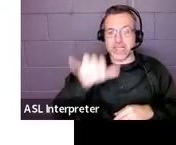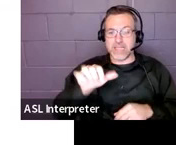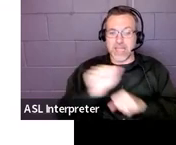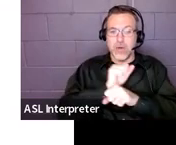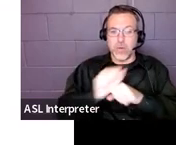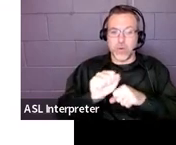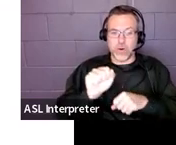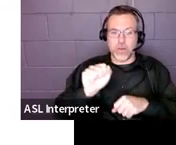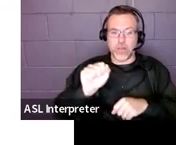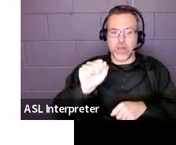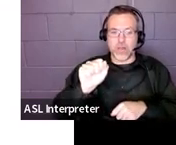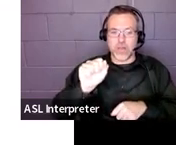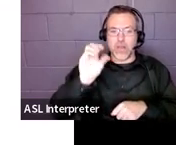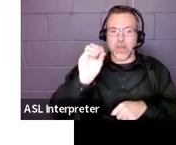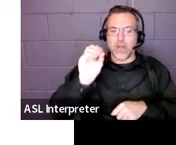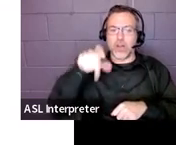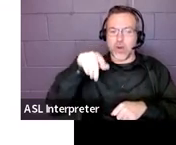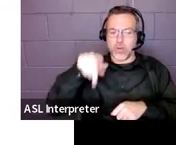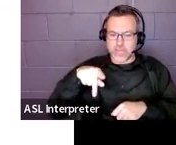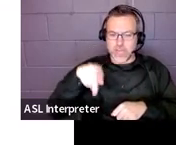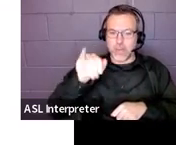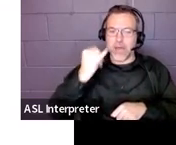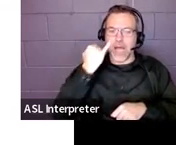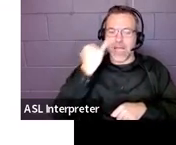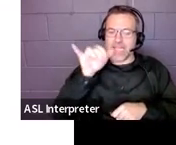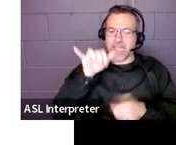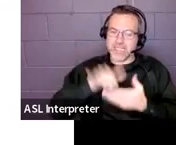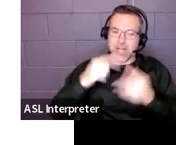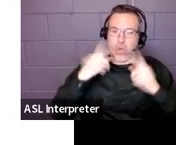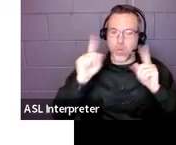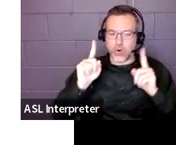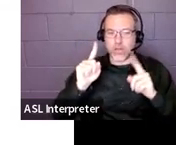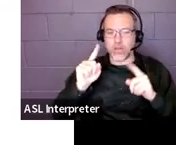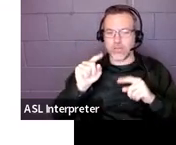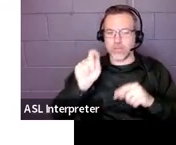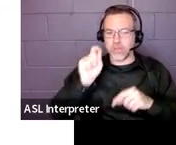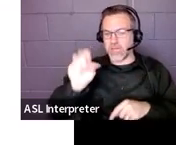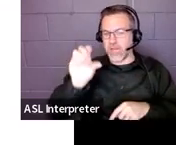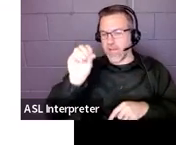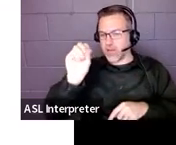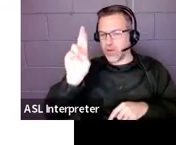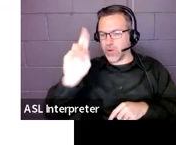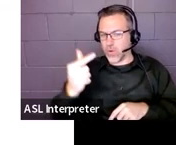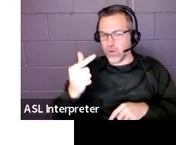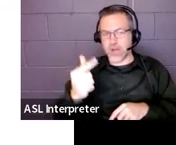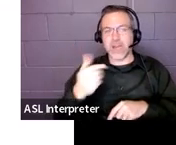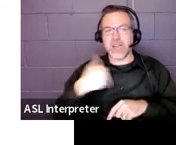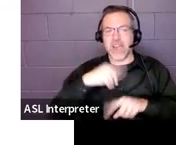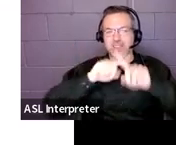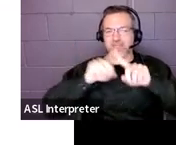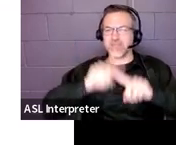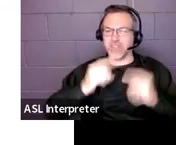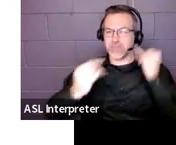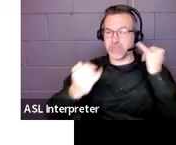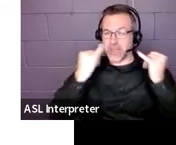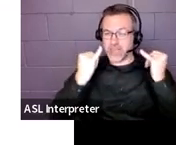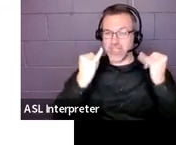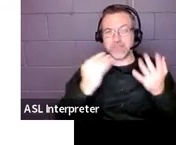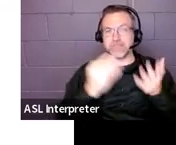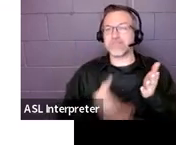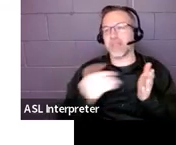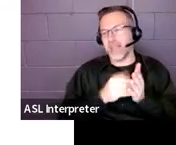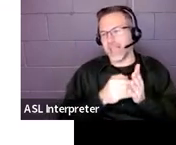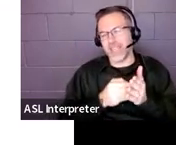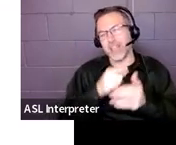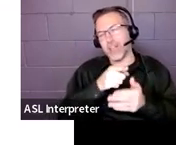with a lot of information about both accommodations and modifications. And again, you guys